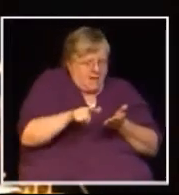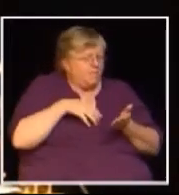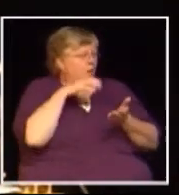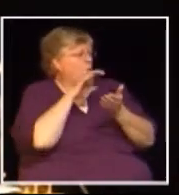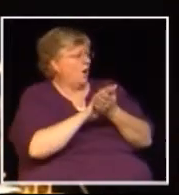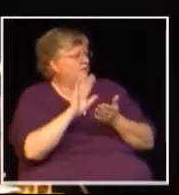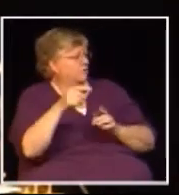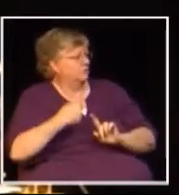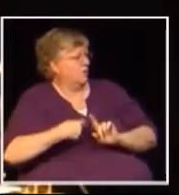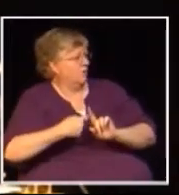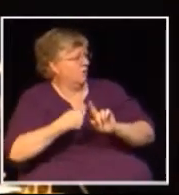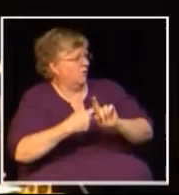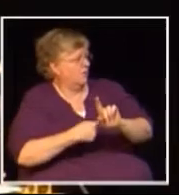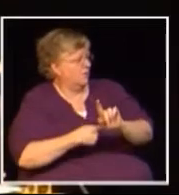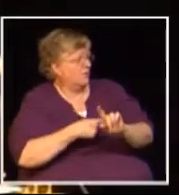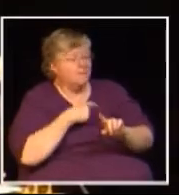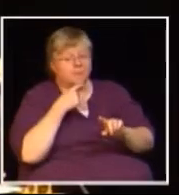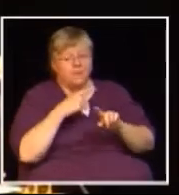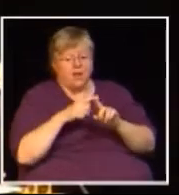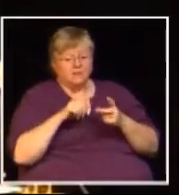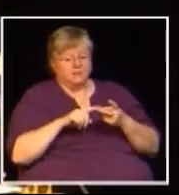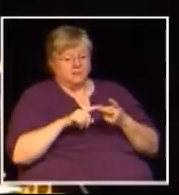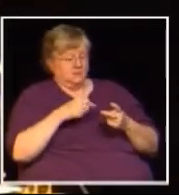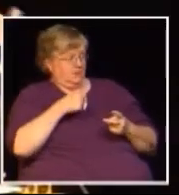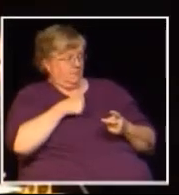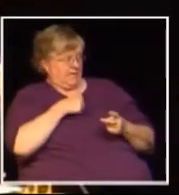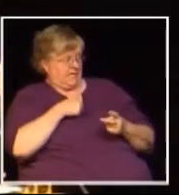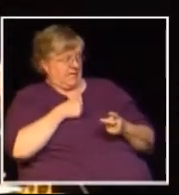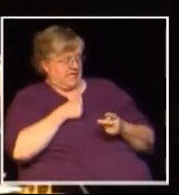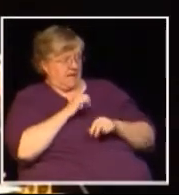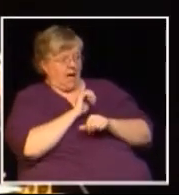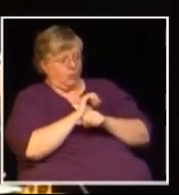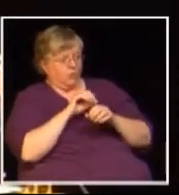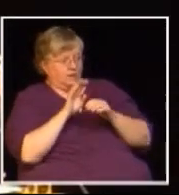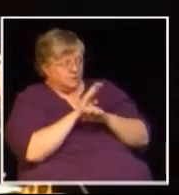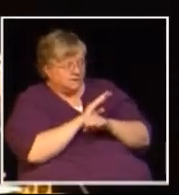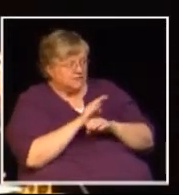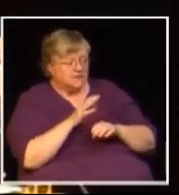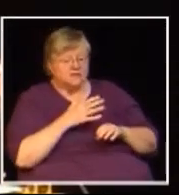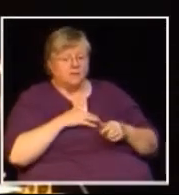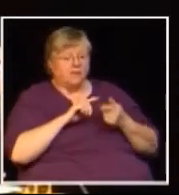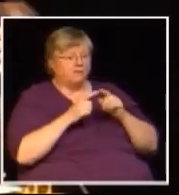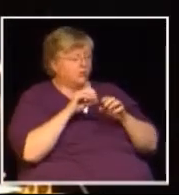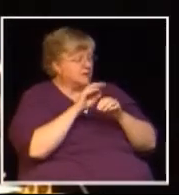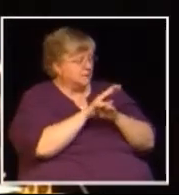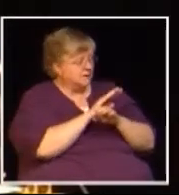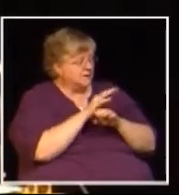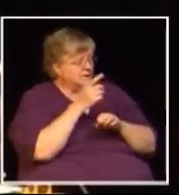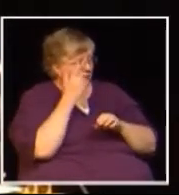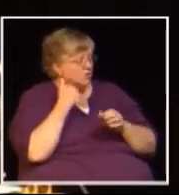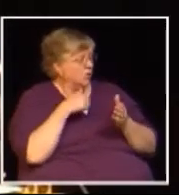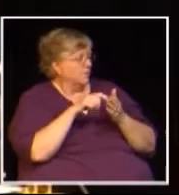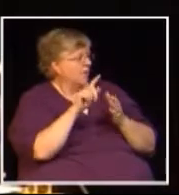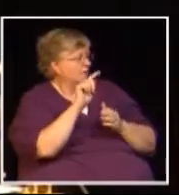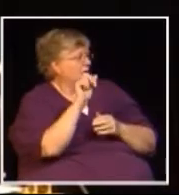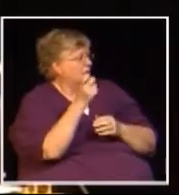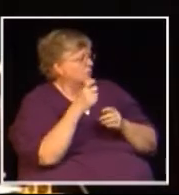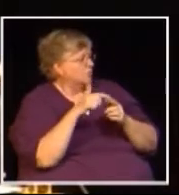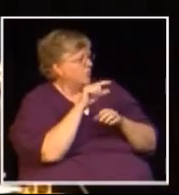and also she benefits from the wages of myself who's in business and my colleagues who are